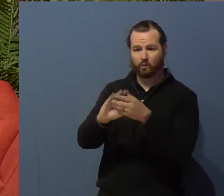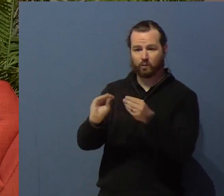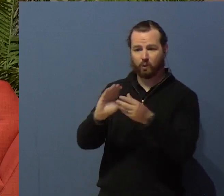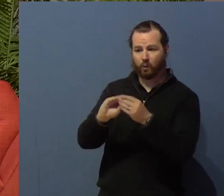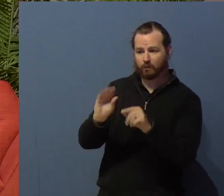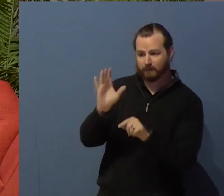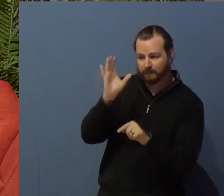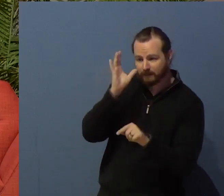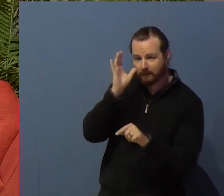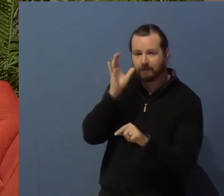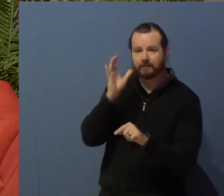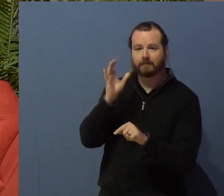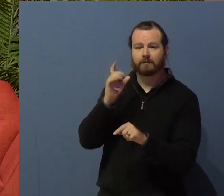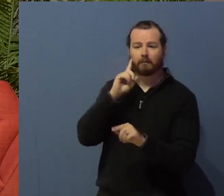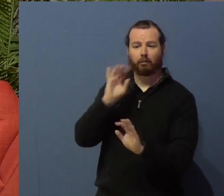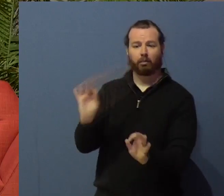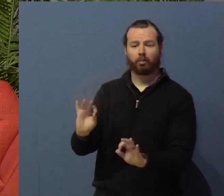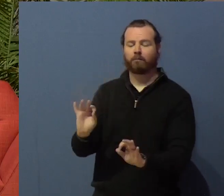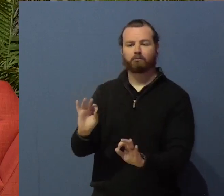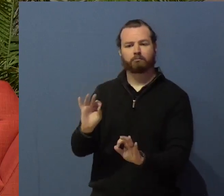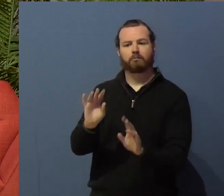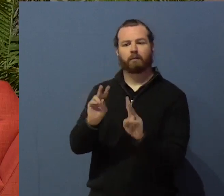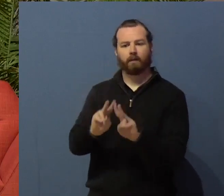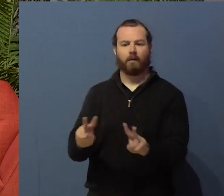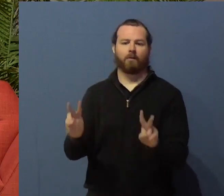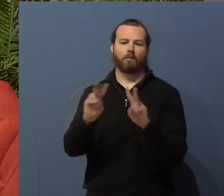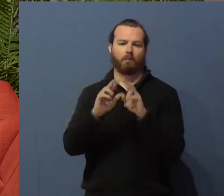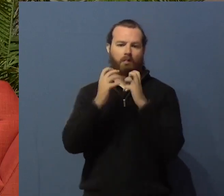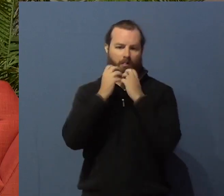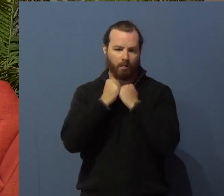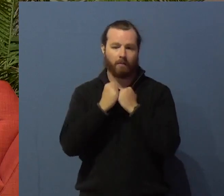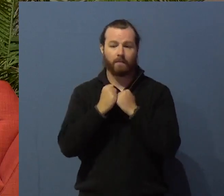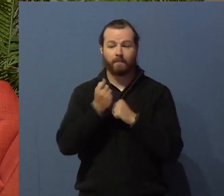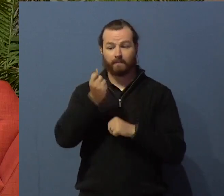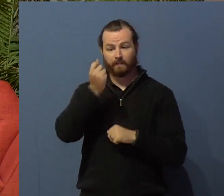helped me remember that I don't need to be an activist.